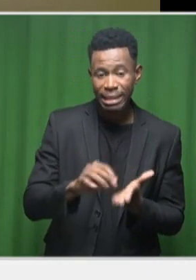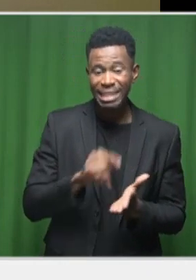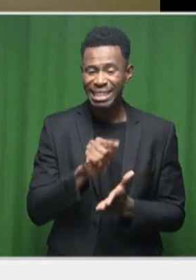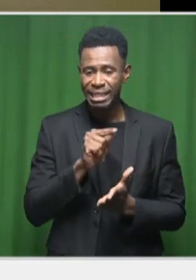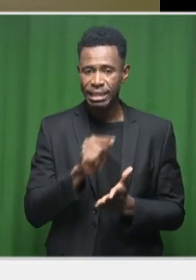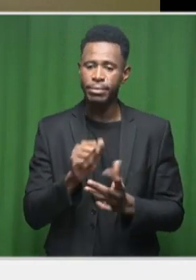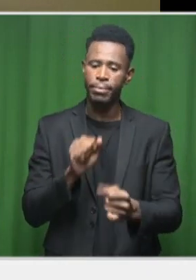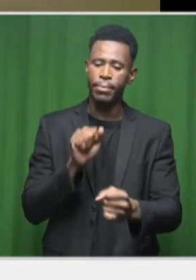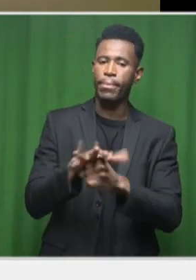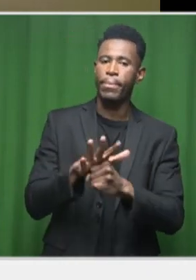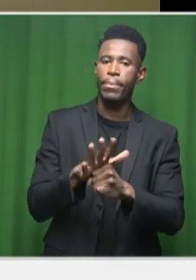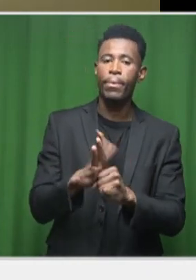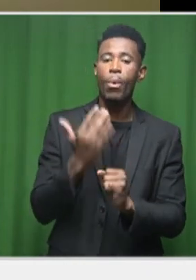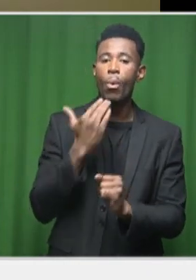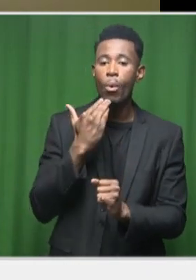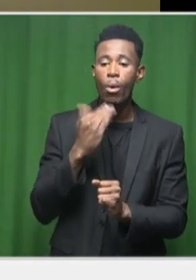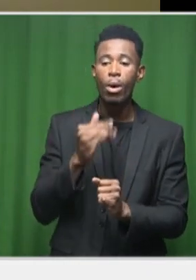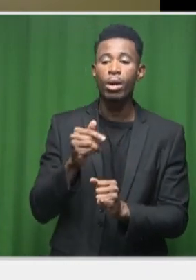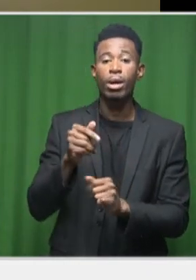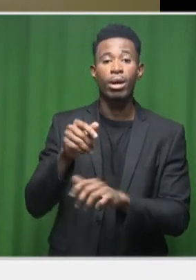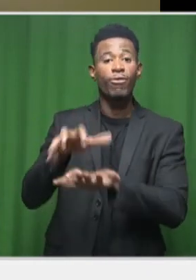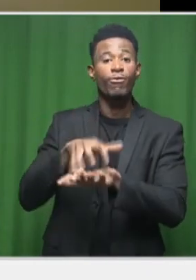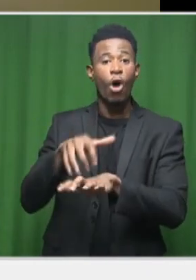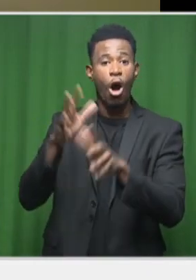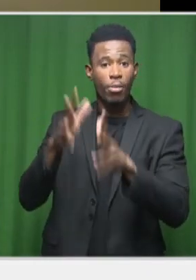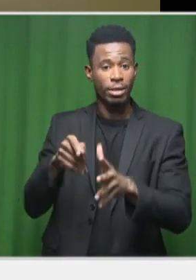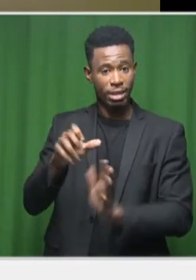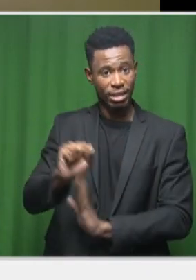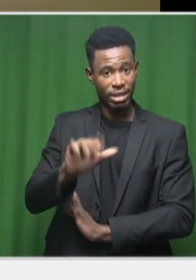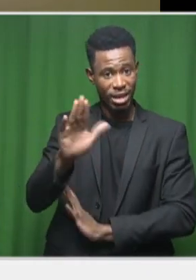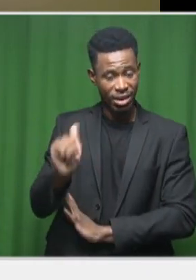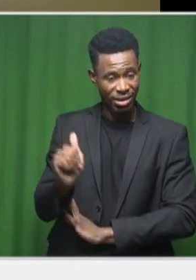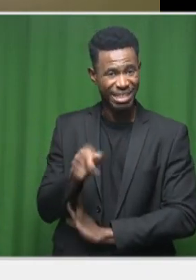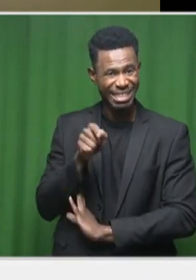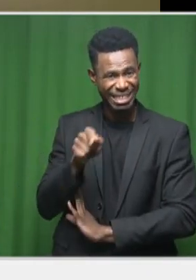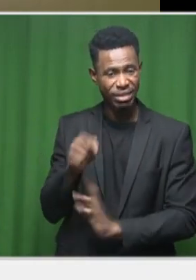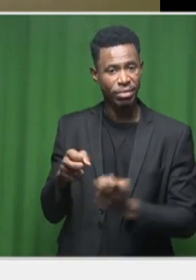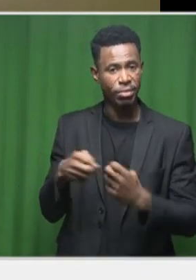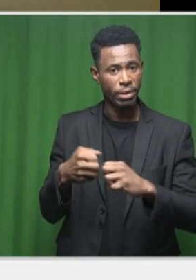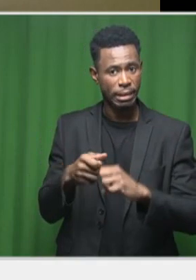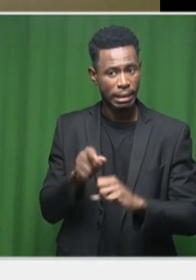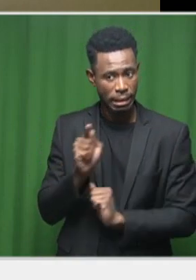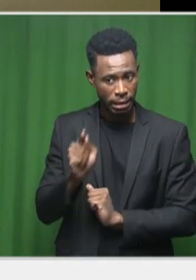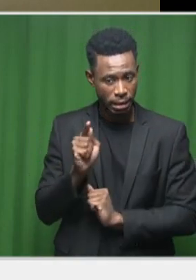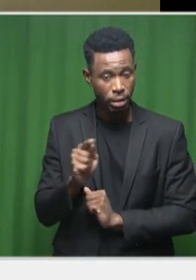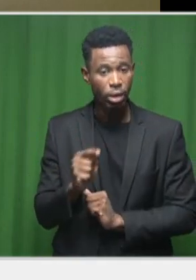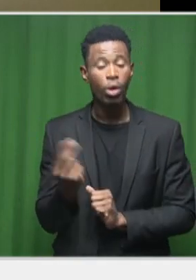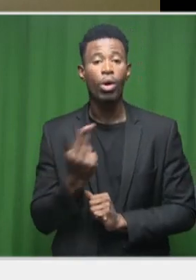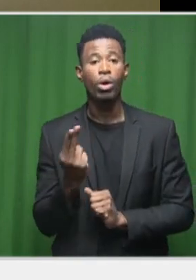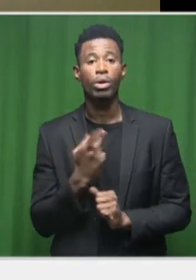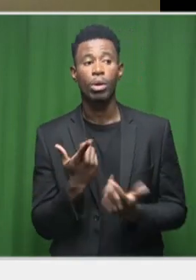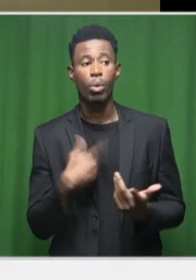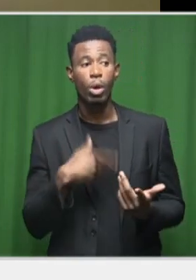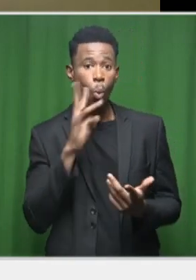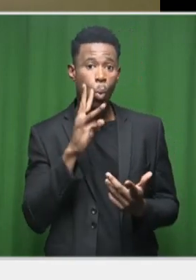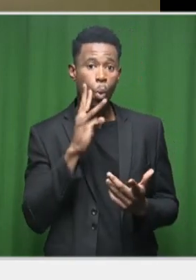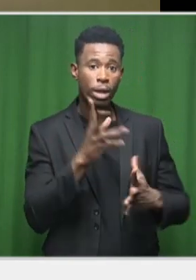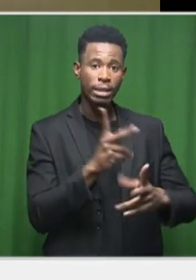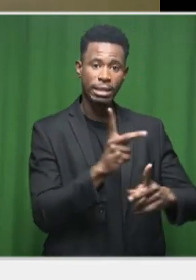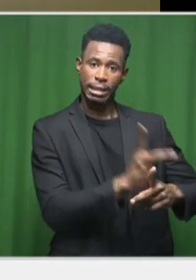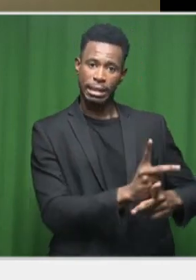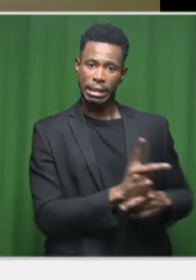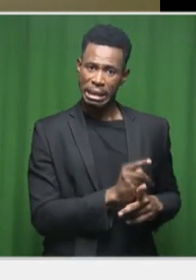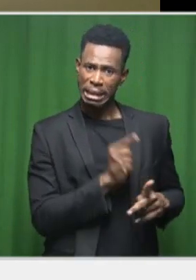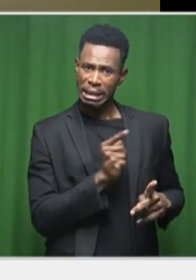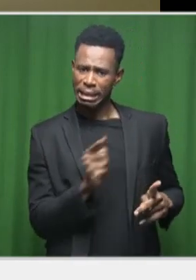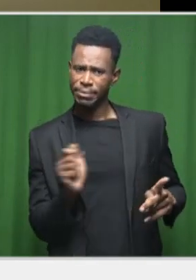primarily the farmers of the country. We have our sedimentation that is affecting our water storage capacity, and